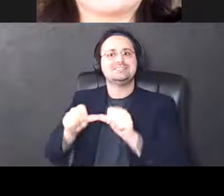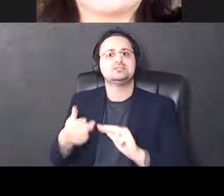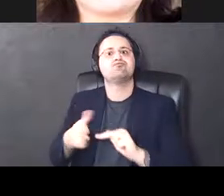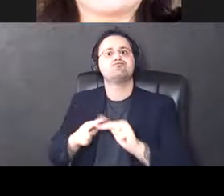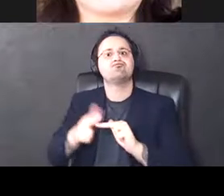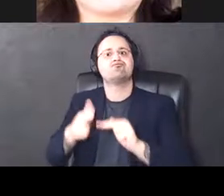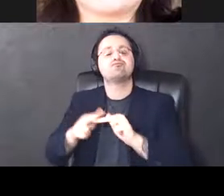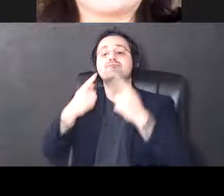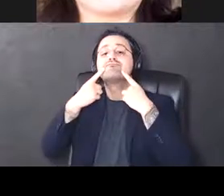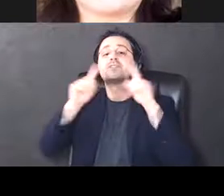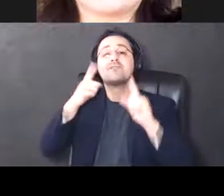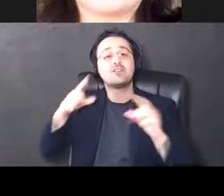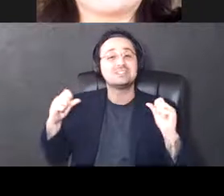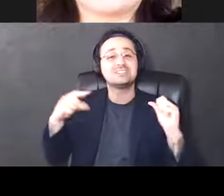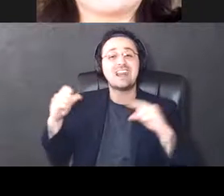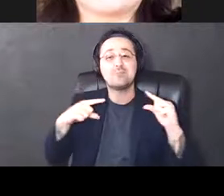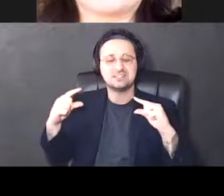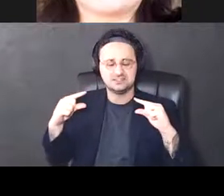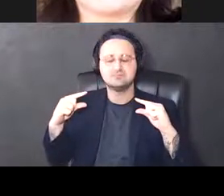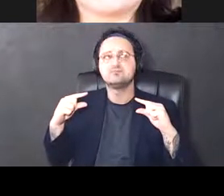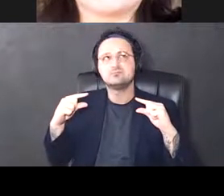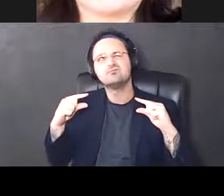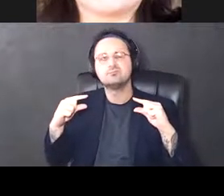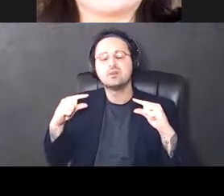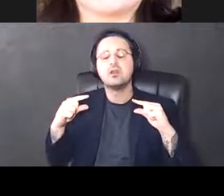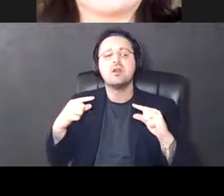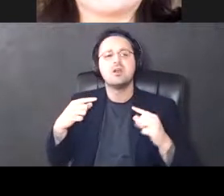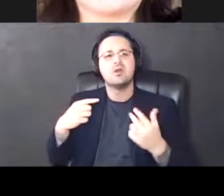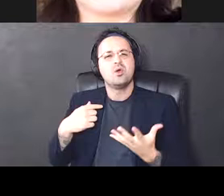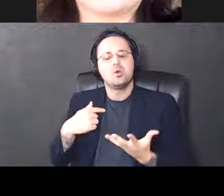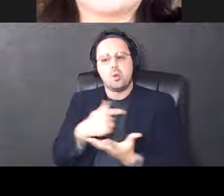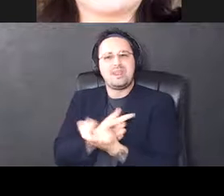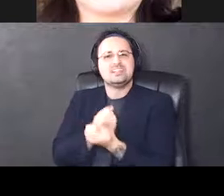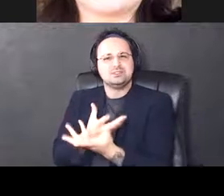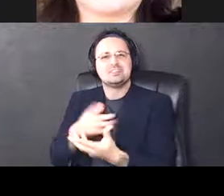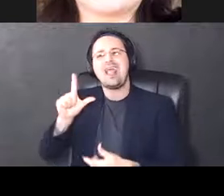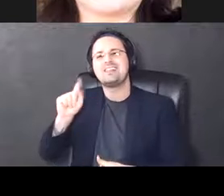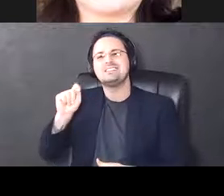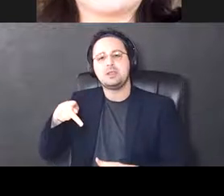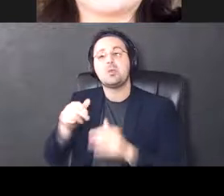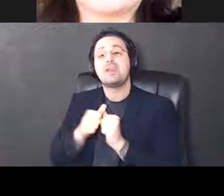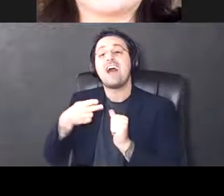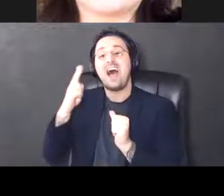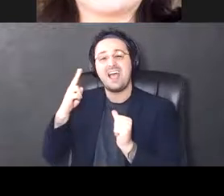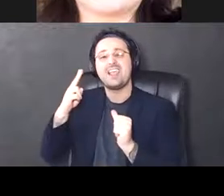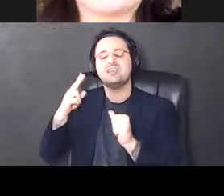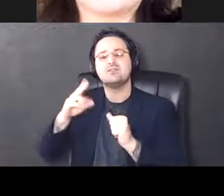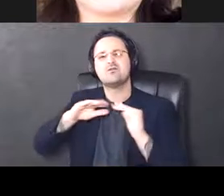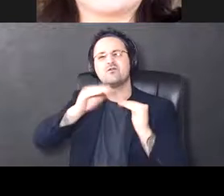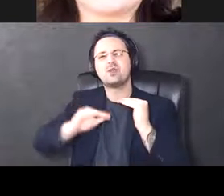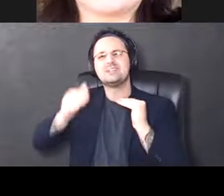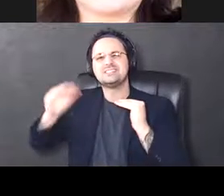efficacy of a synapse. And we use, we induce LTP with high frequency stimulation, but